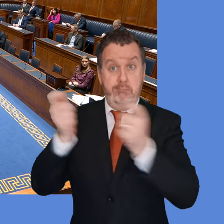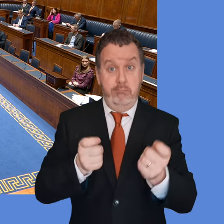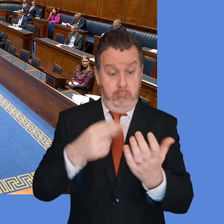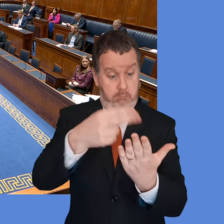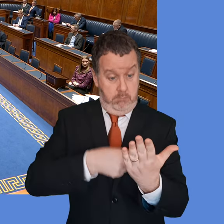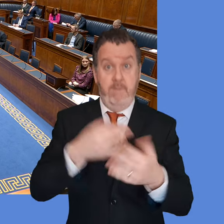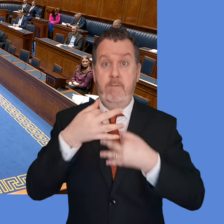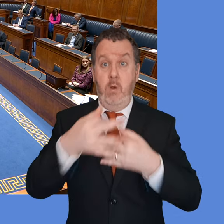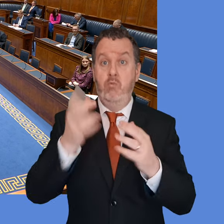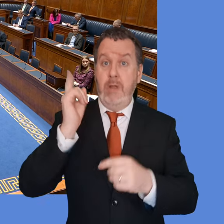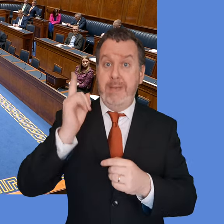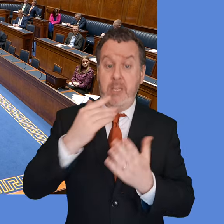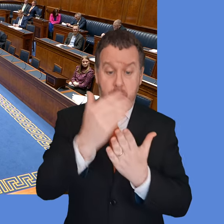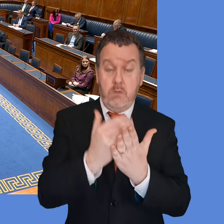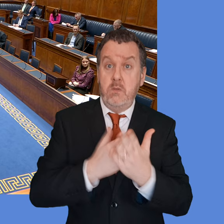in this mandate?